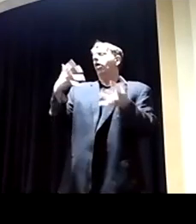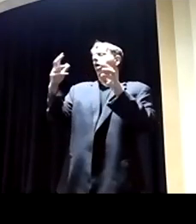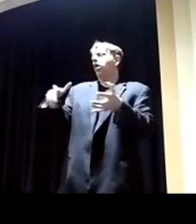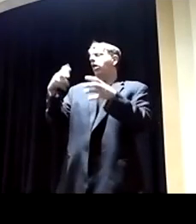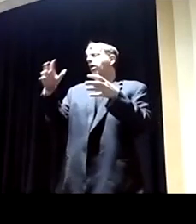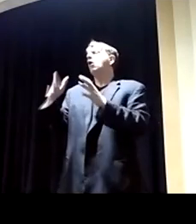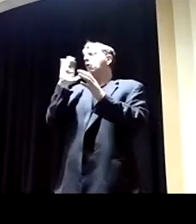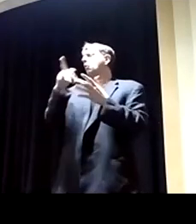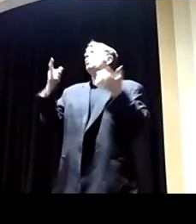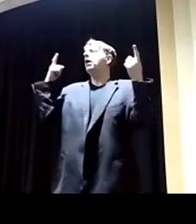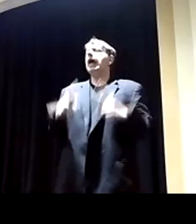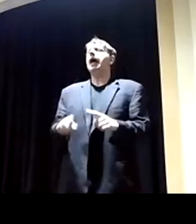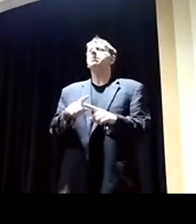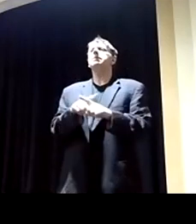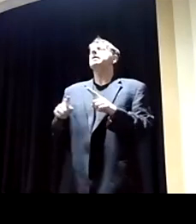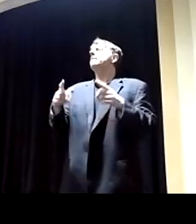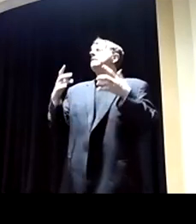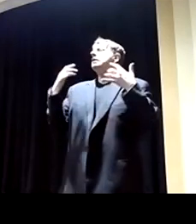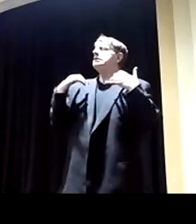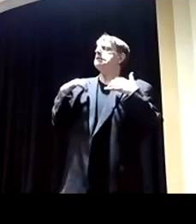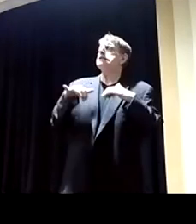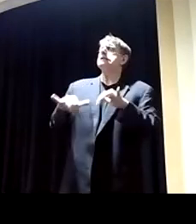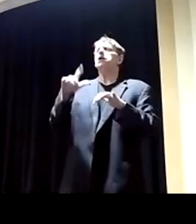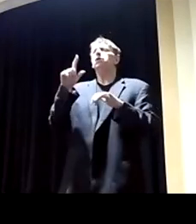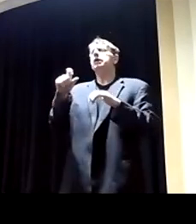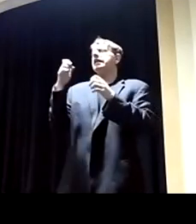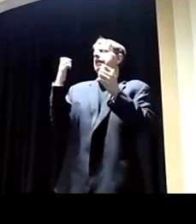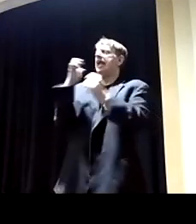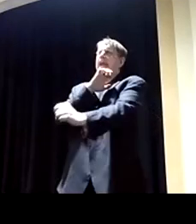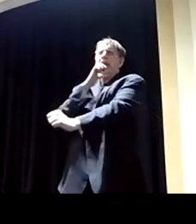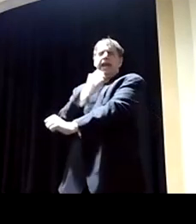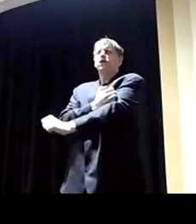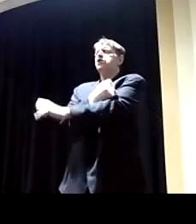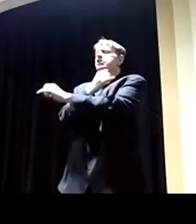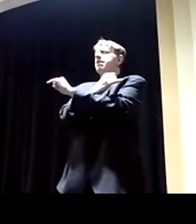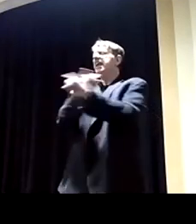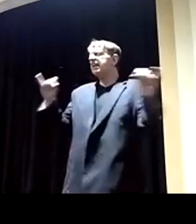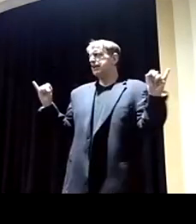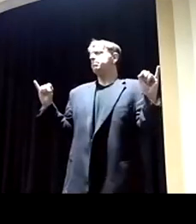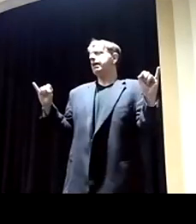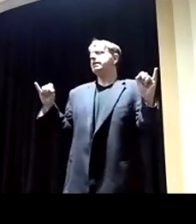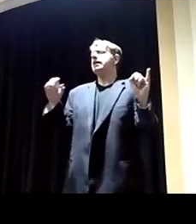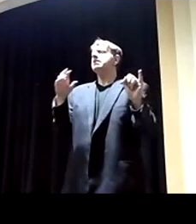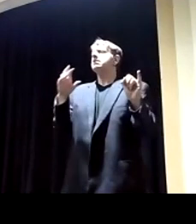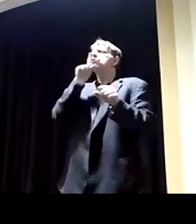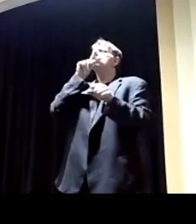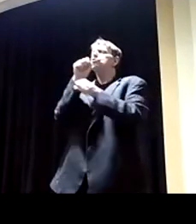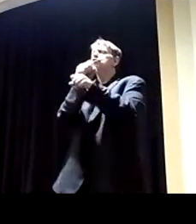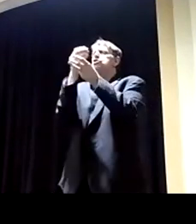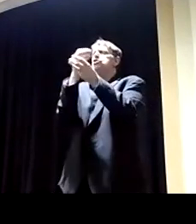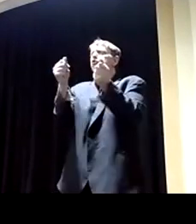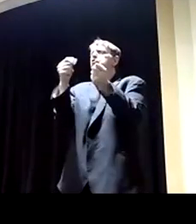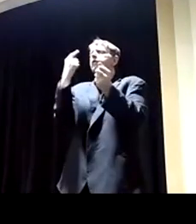the chip shortages is still a decade away. We need energy independence and a viable solution for our energy,